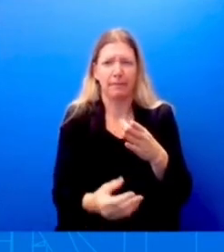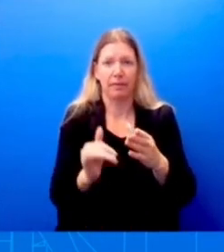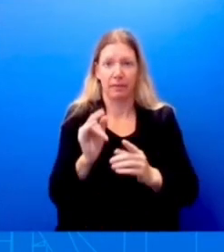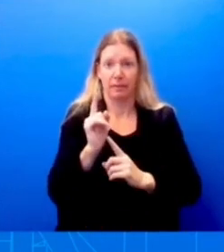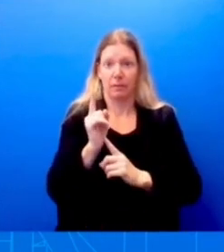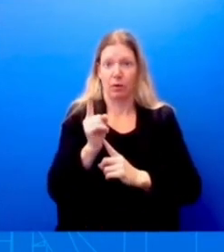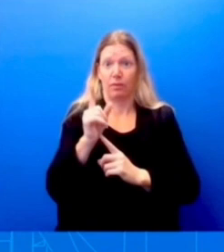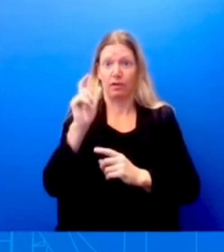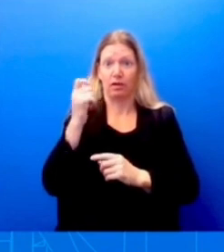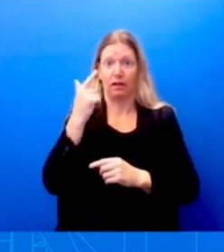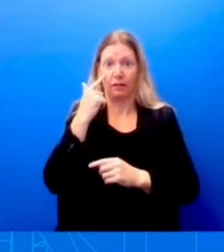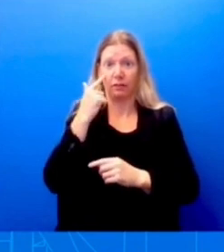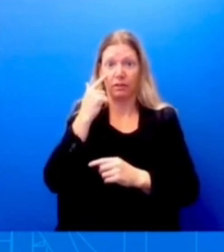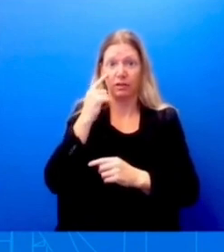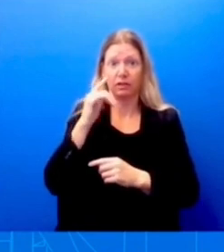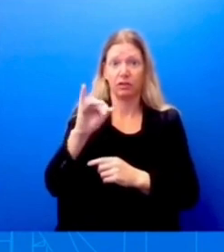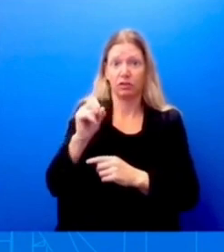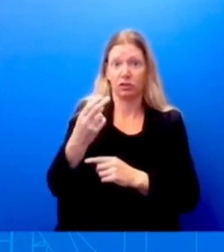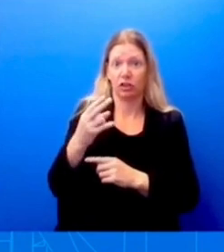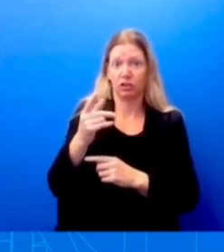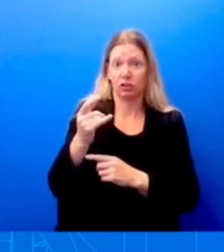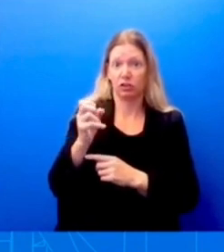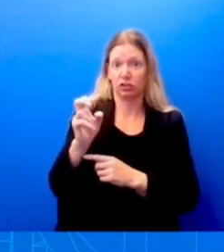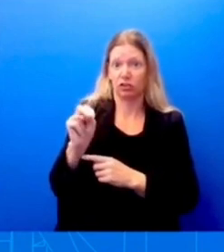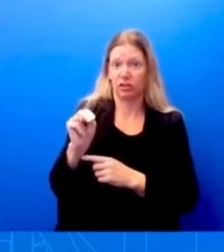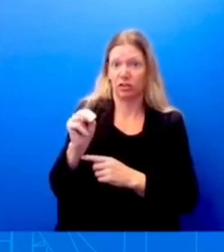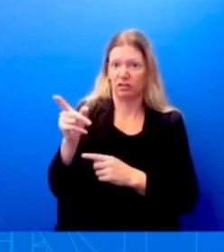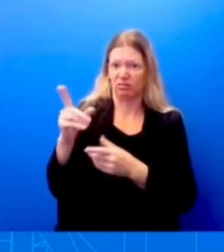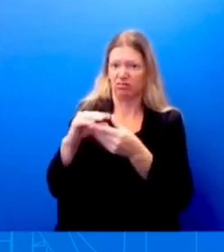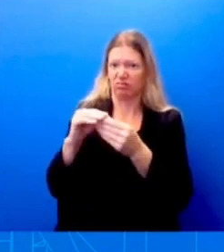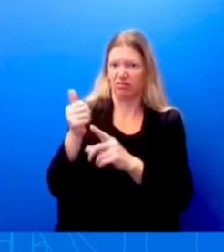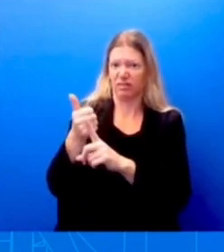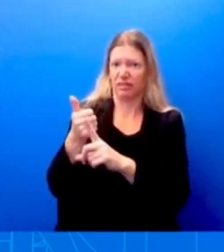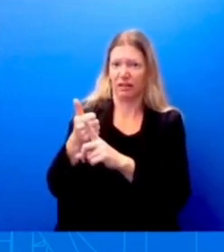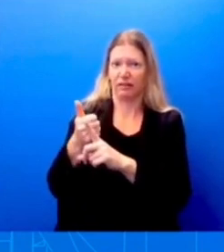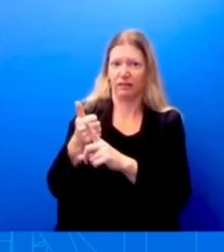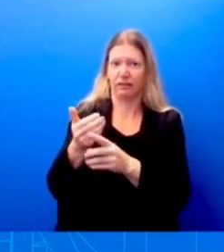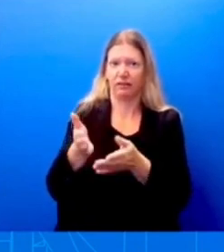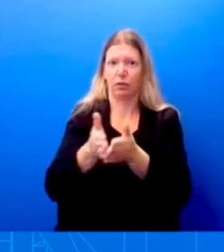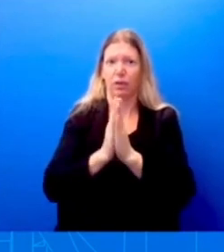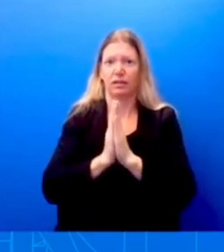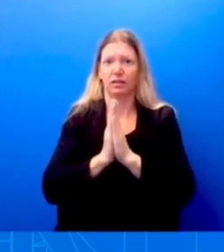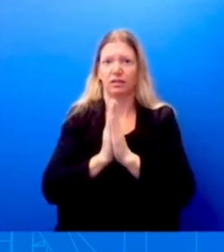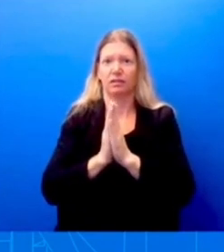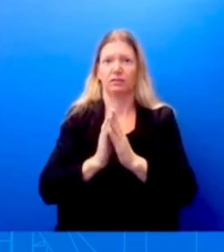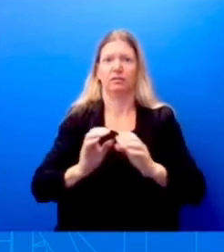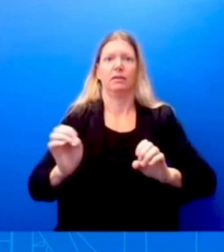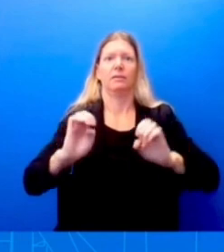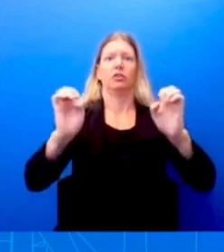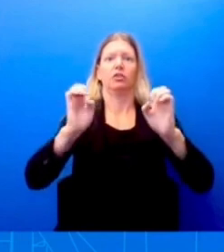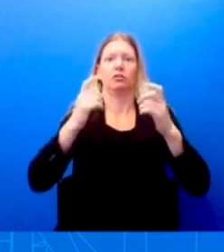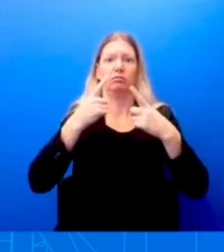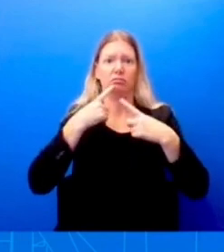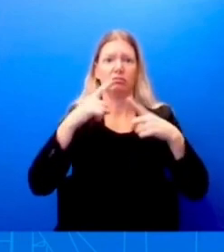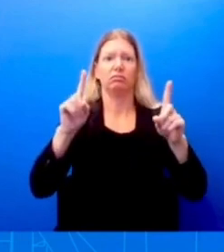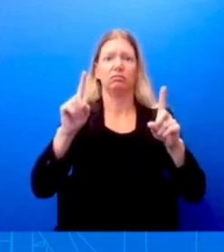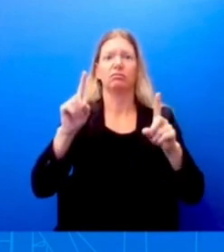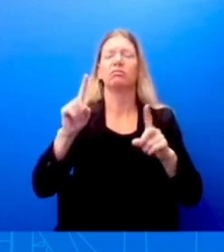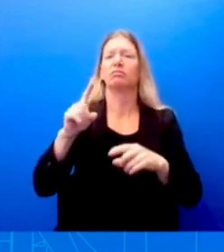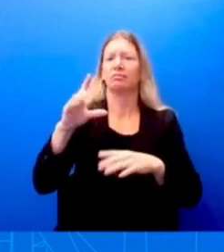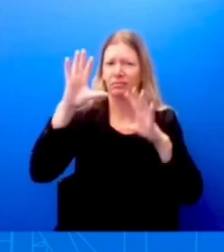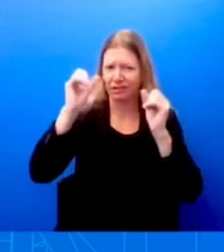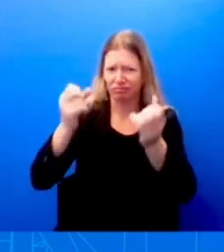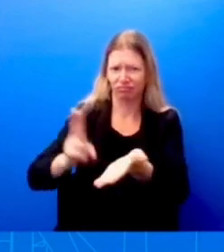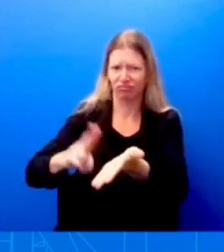and he has said this himself, requested a major disaster declaration, the President signed it. And you've heard from the governor. You've heard from the two senators who